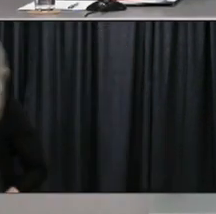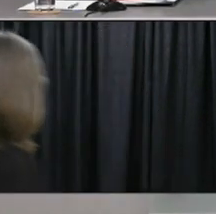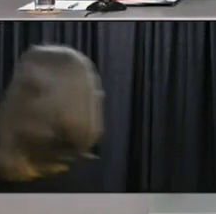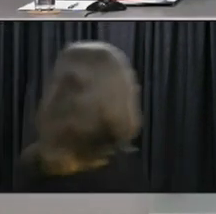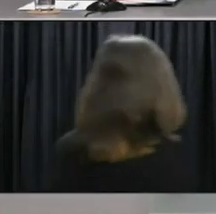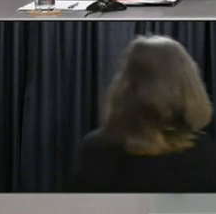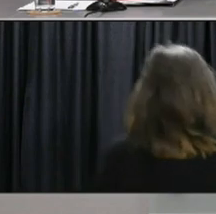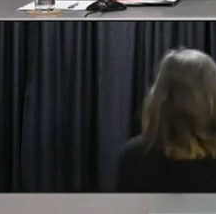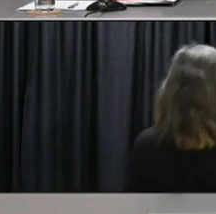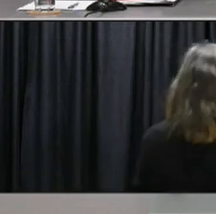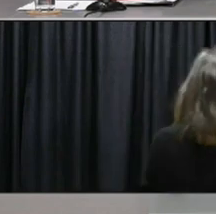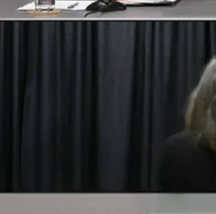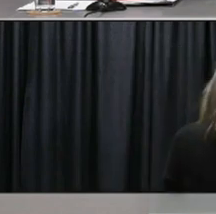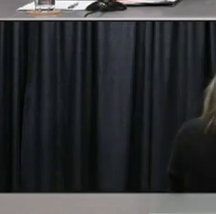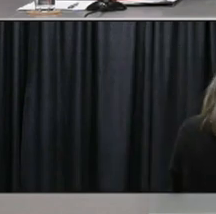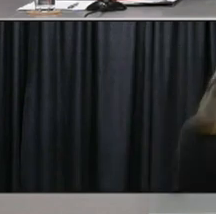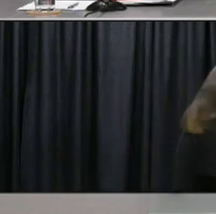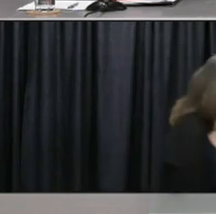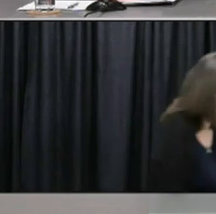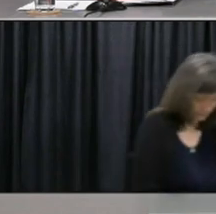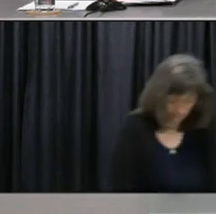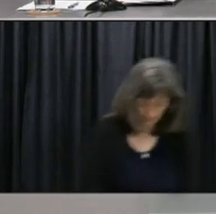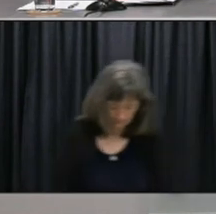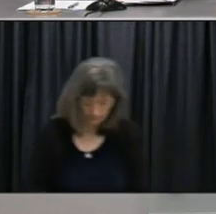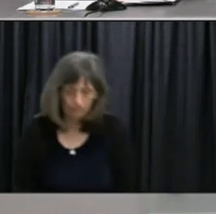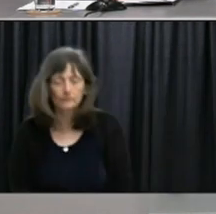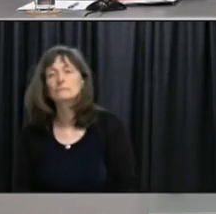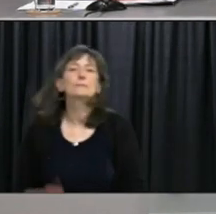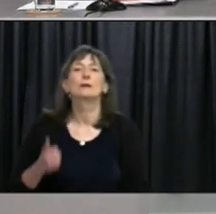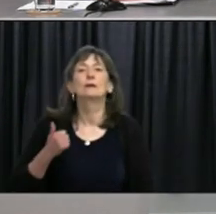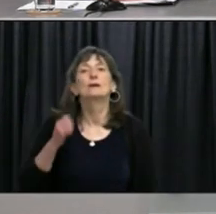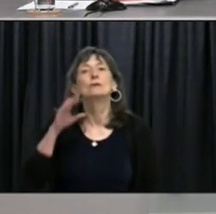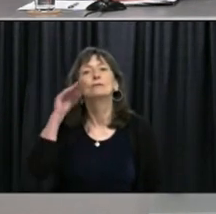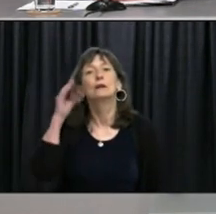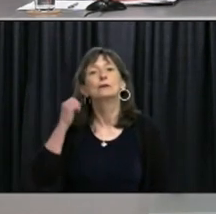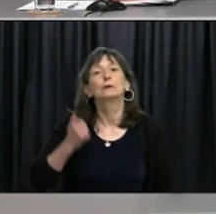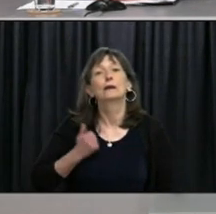our next questions are from Patrick Butler of Radio Canada please go ahead